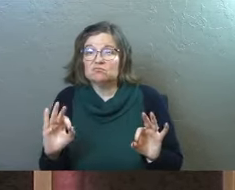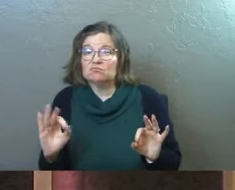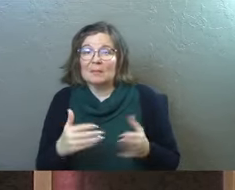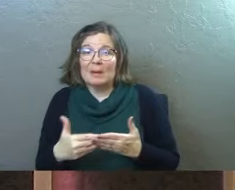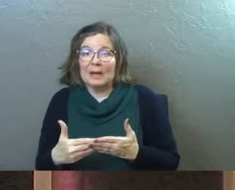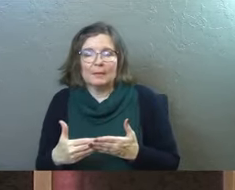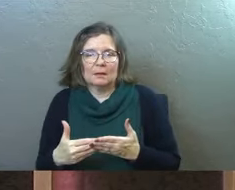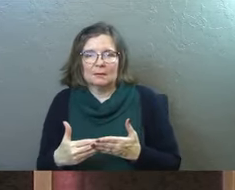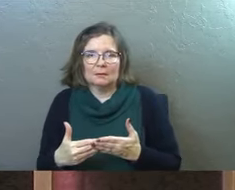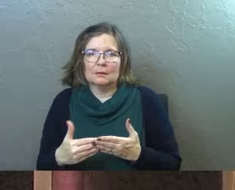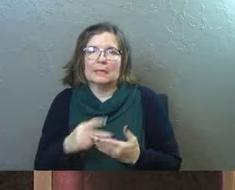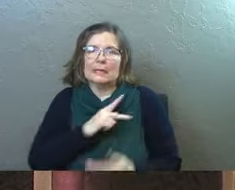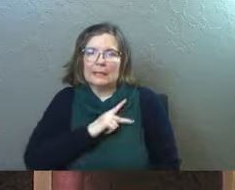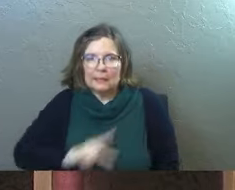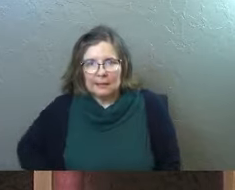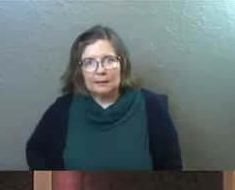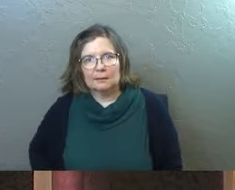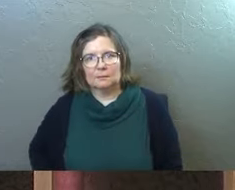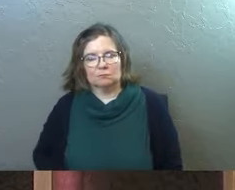baby. He comes as the King.